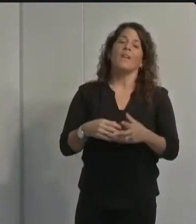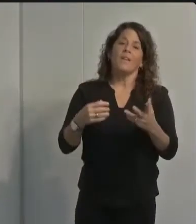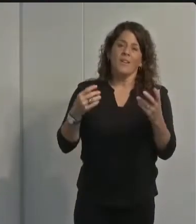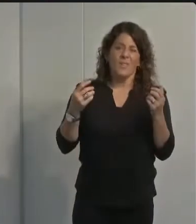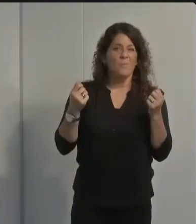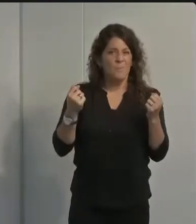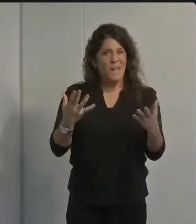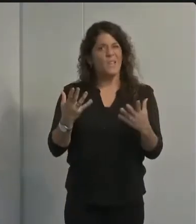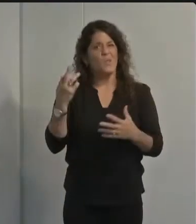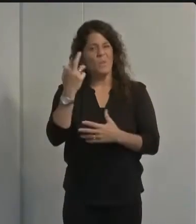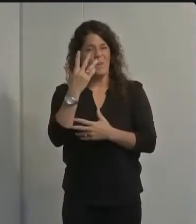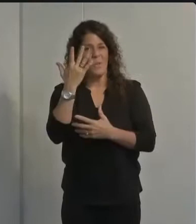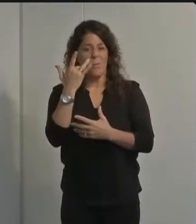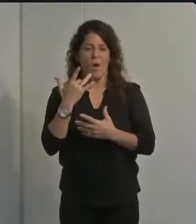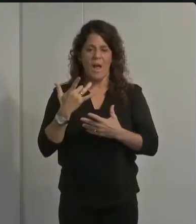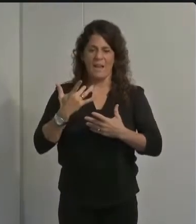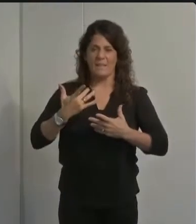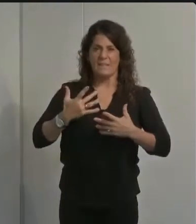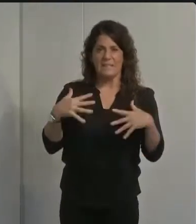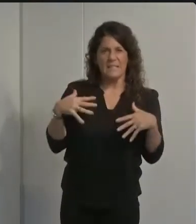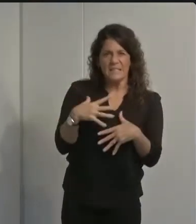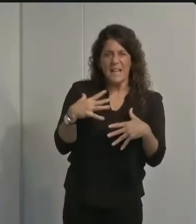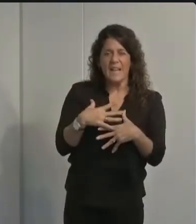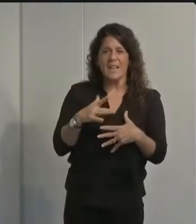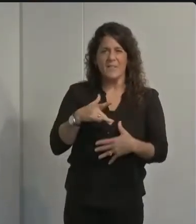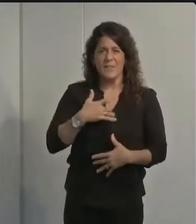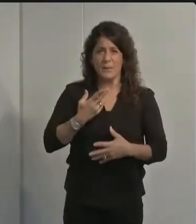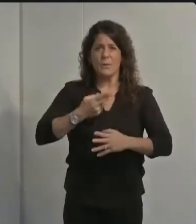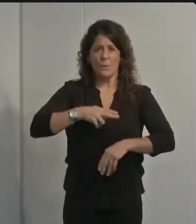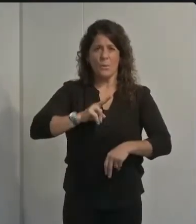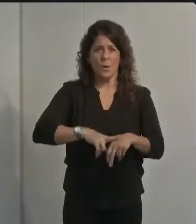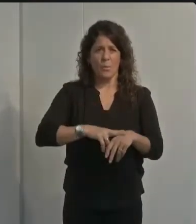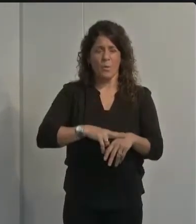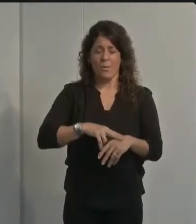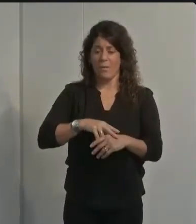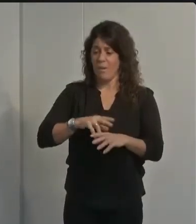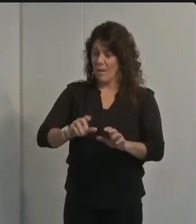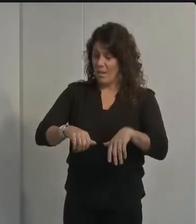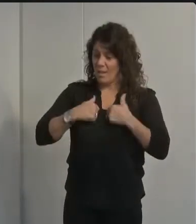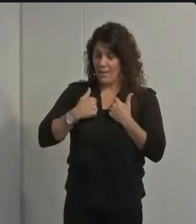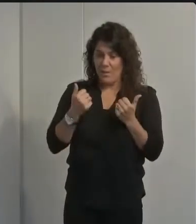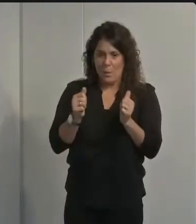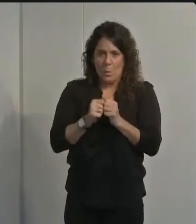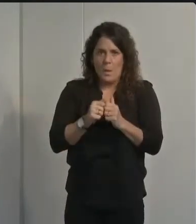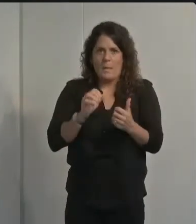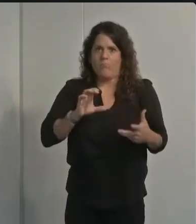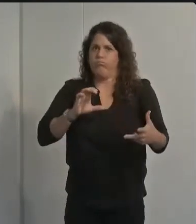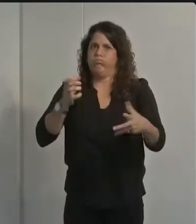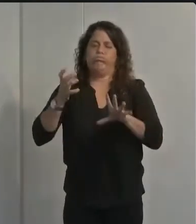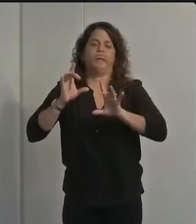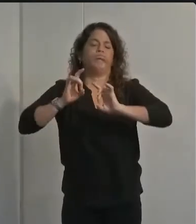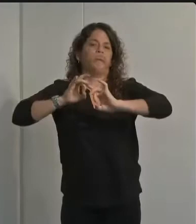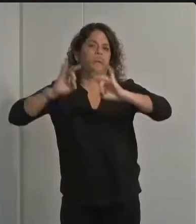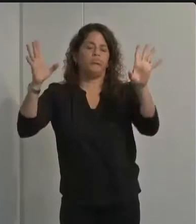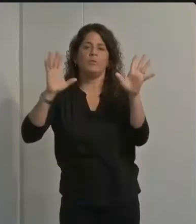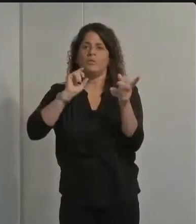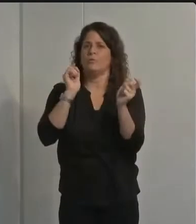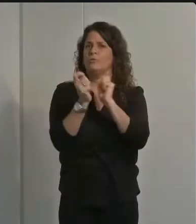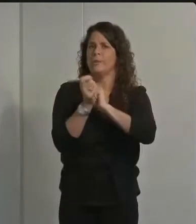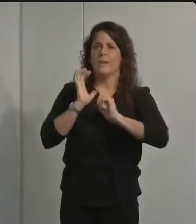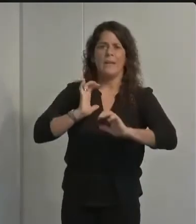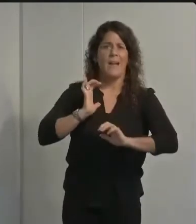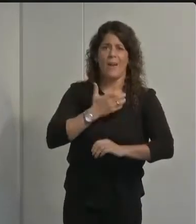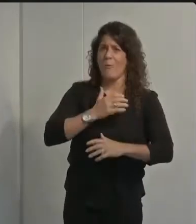pretty normal right now living life in a pandemic has changed our lives and our routines in every way imaginable